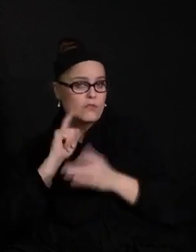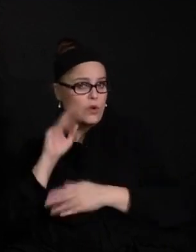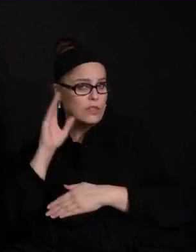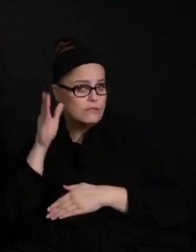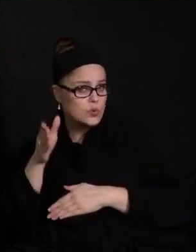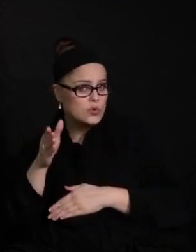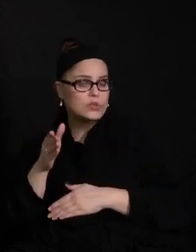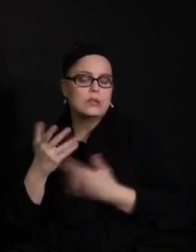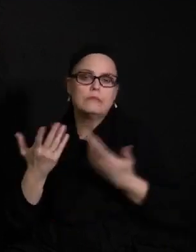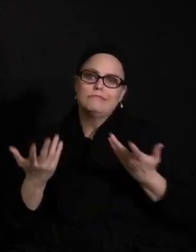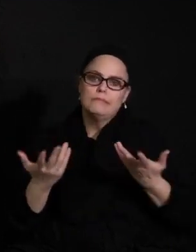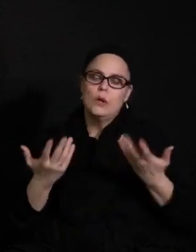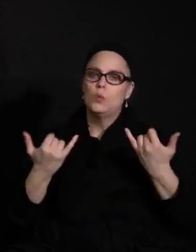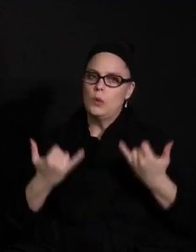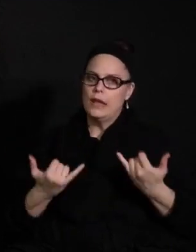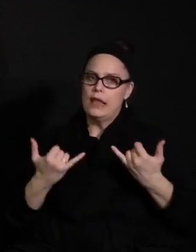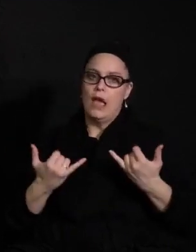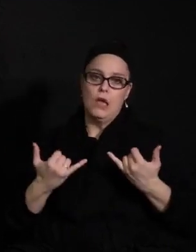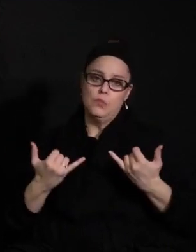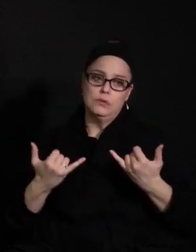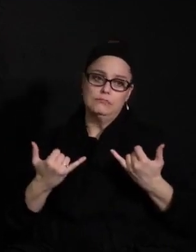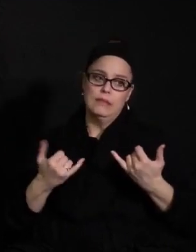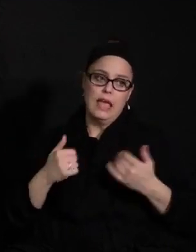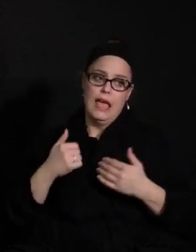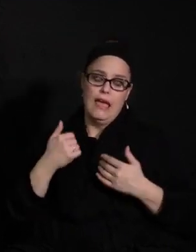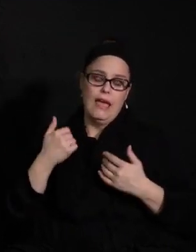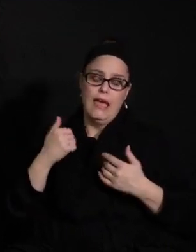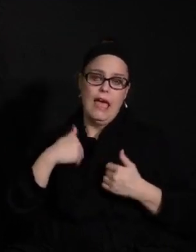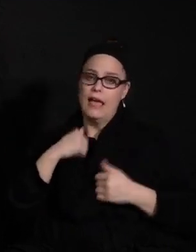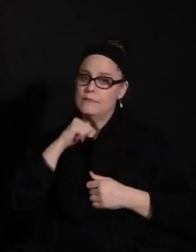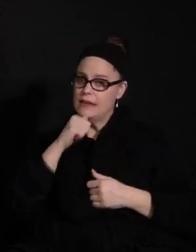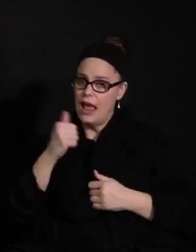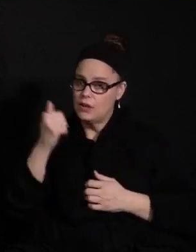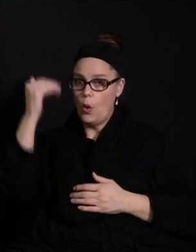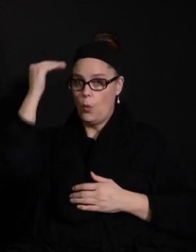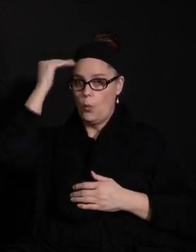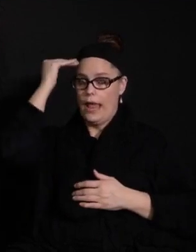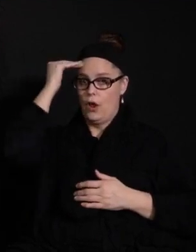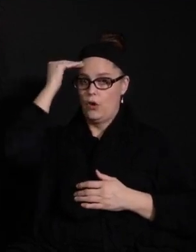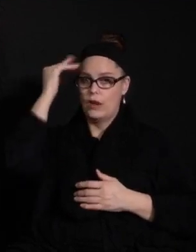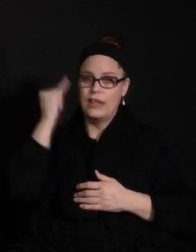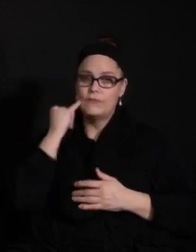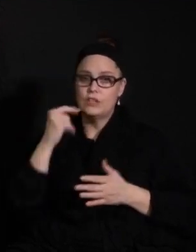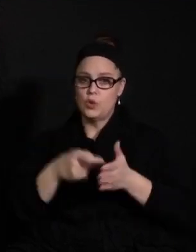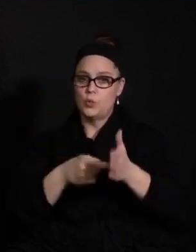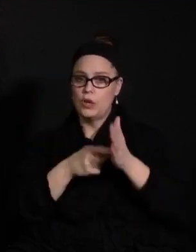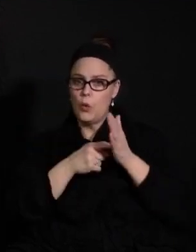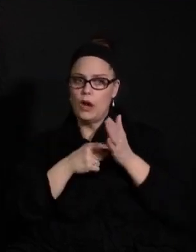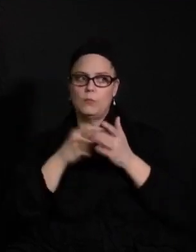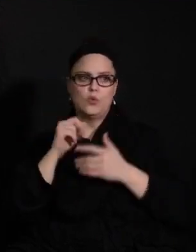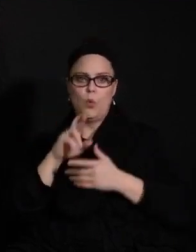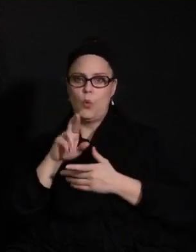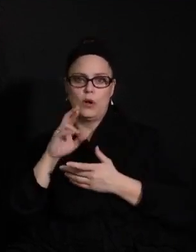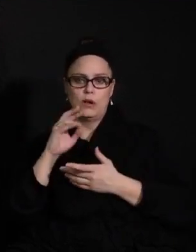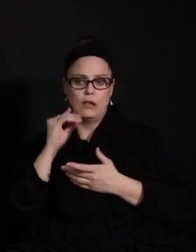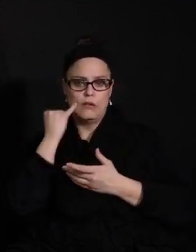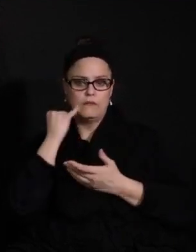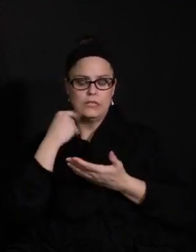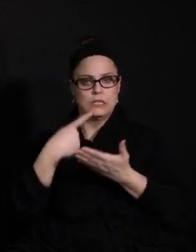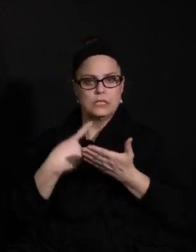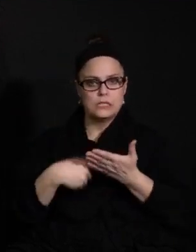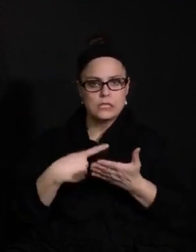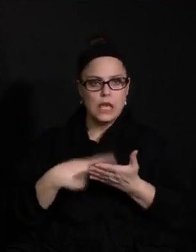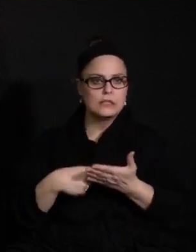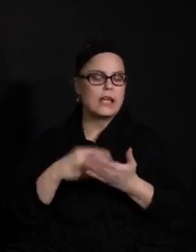future? As of right now, I'm not aware of it being a requirement or that being discussed. So I don't have any